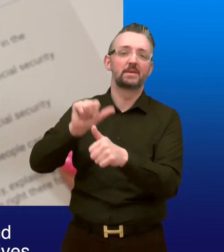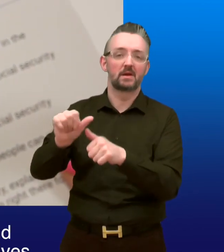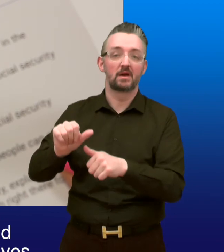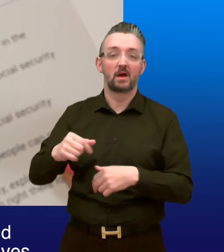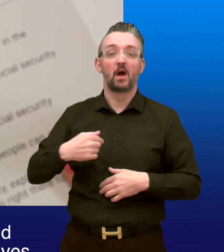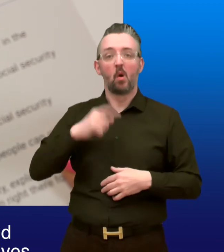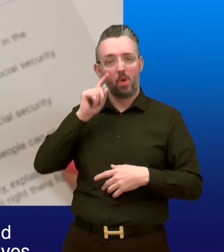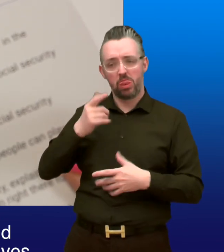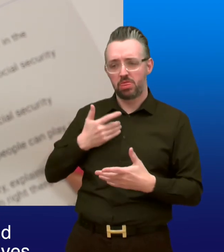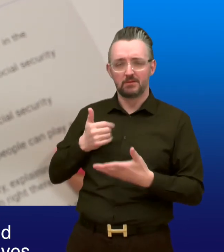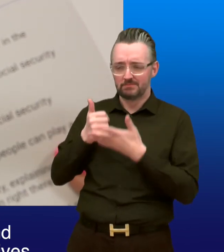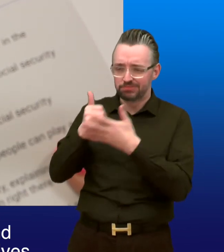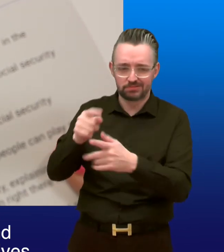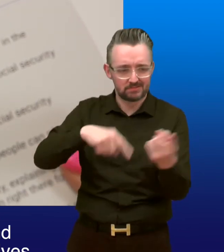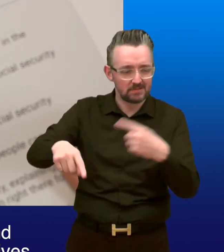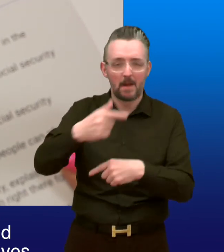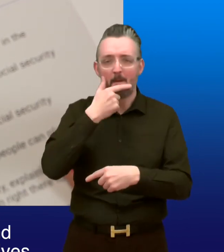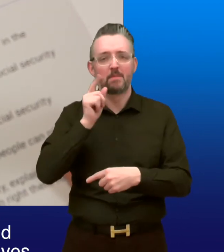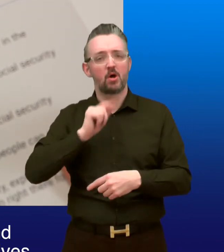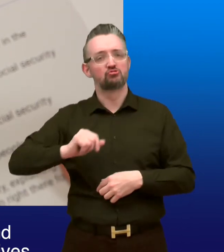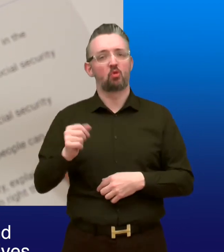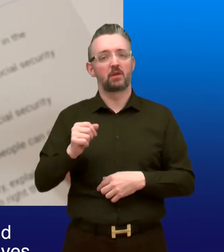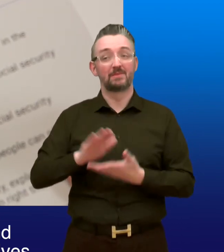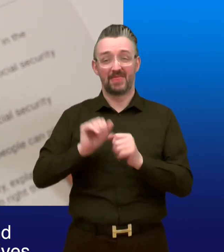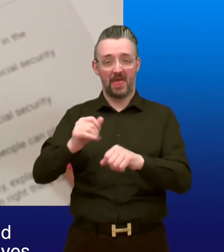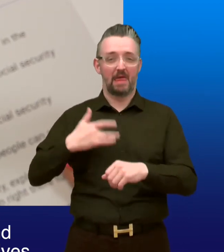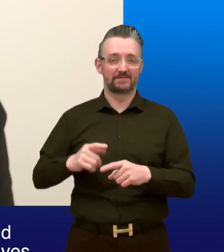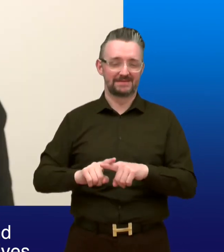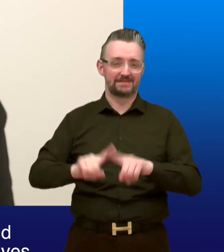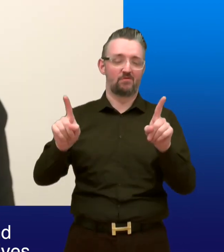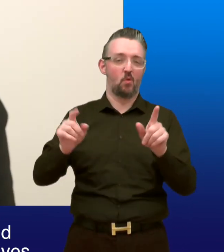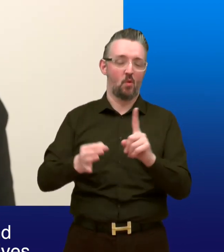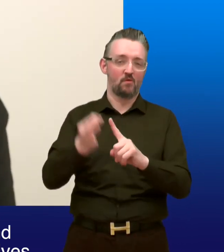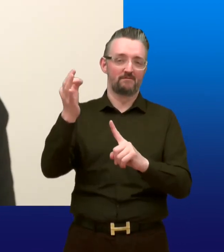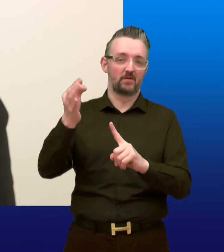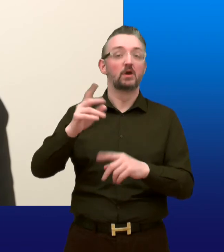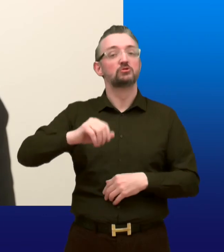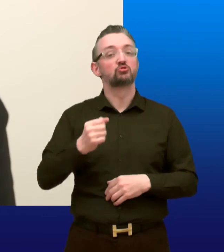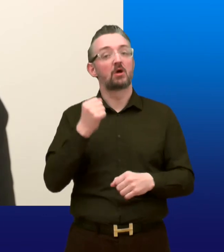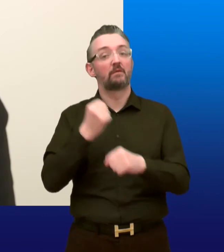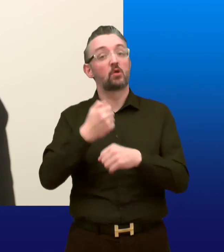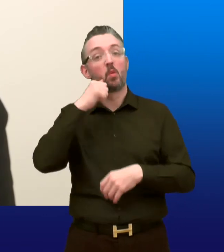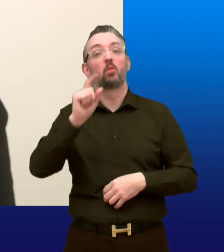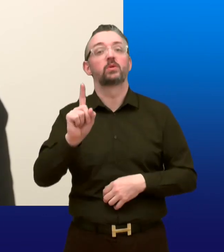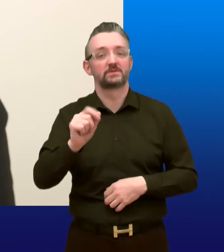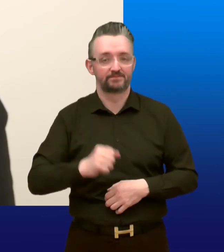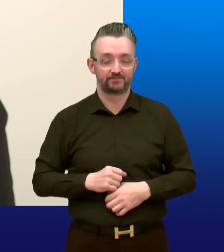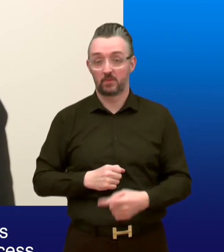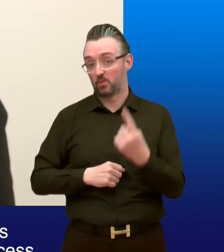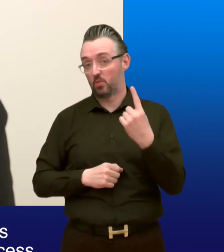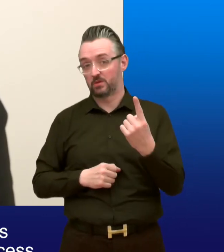12. We will invest in the people of Scotland, making a positive difference to all our lives. 12. The Scottish Government will,